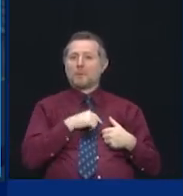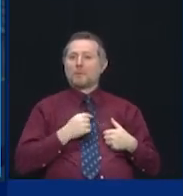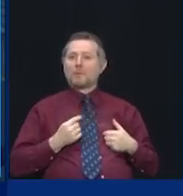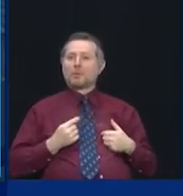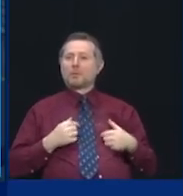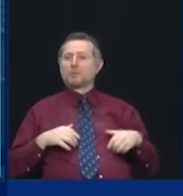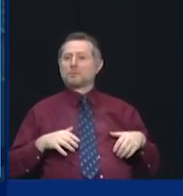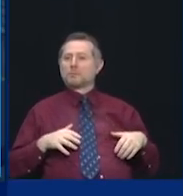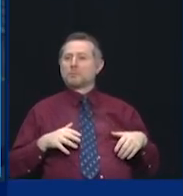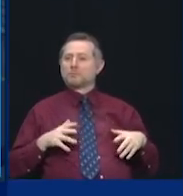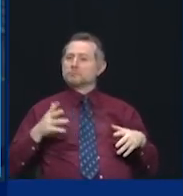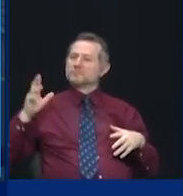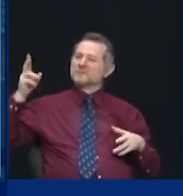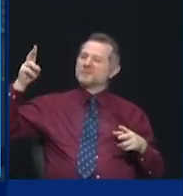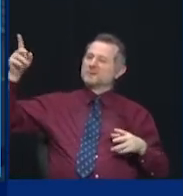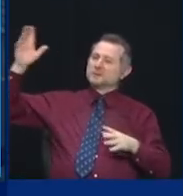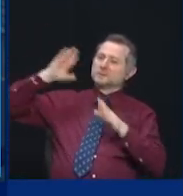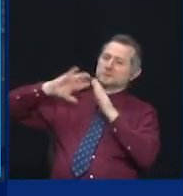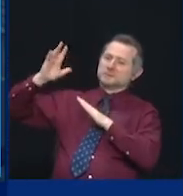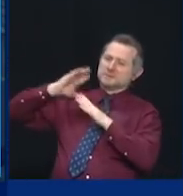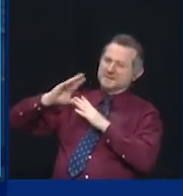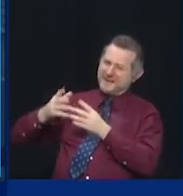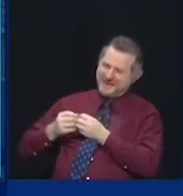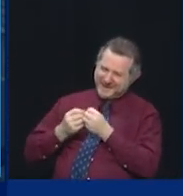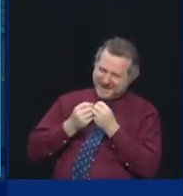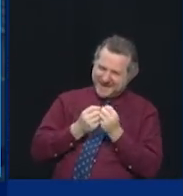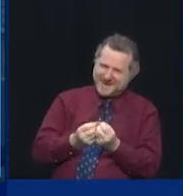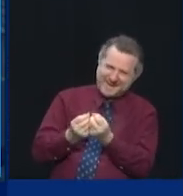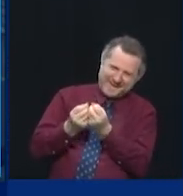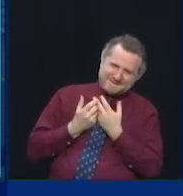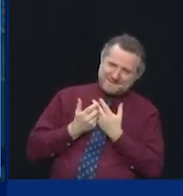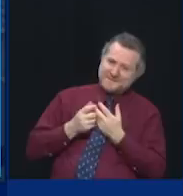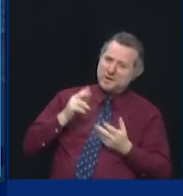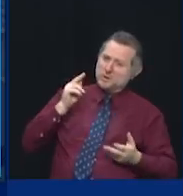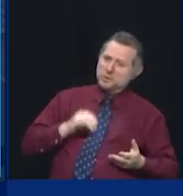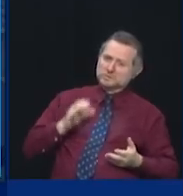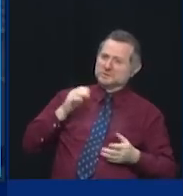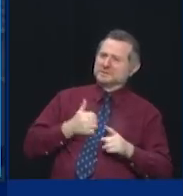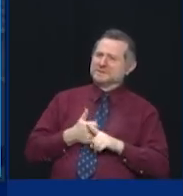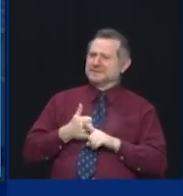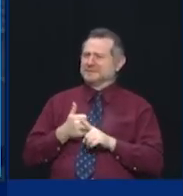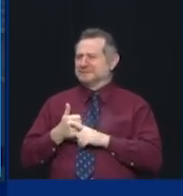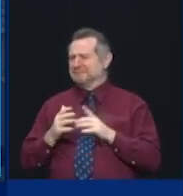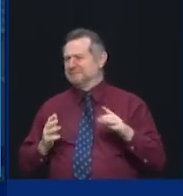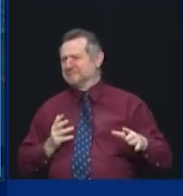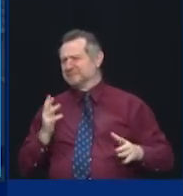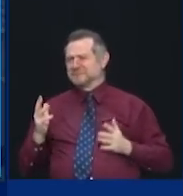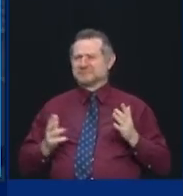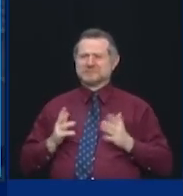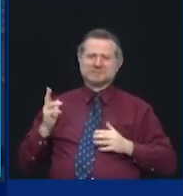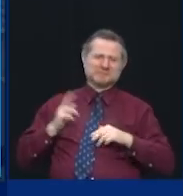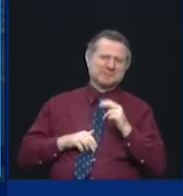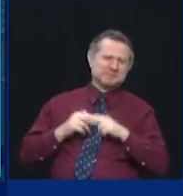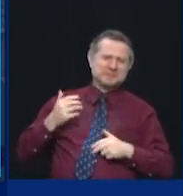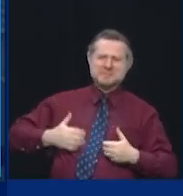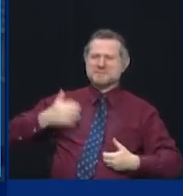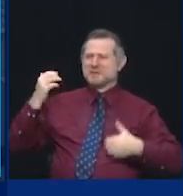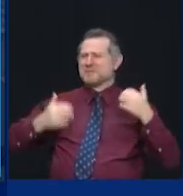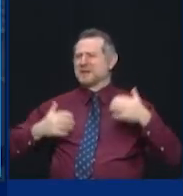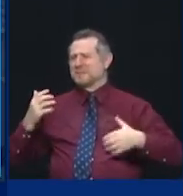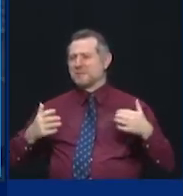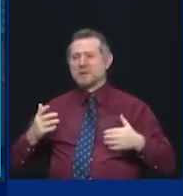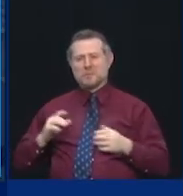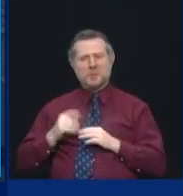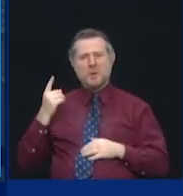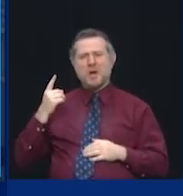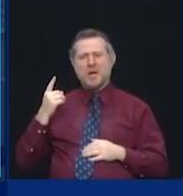Here, the most developed, most sophisticated place on the globe, they handed it to us.